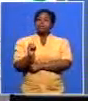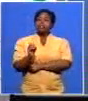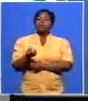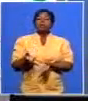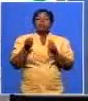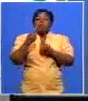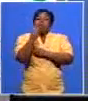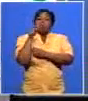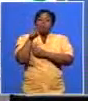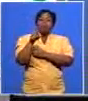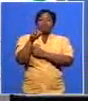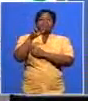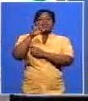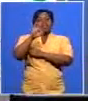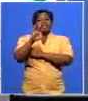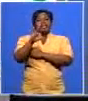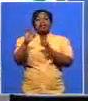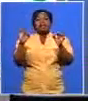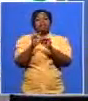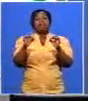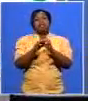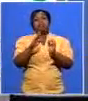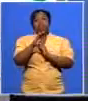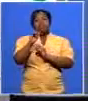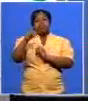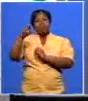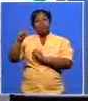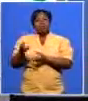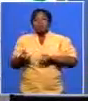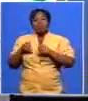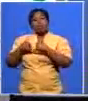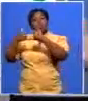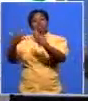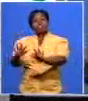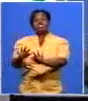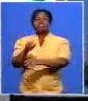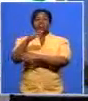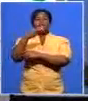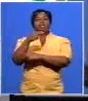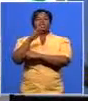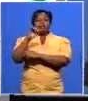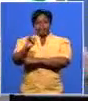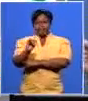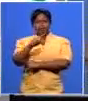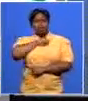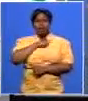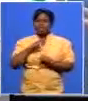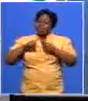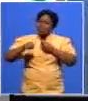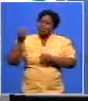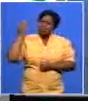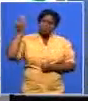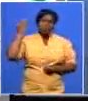billion in the last year were awarded to hdis and this was on the basis of opening the scope not using